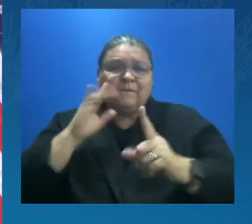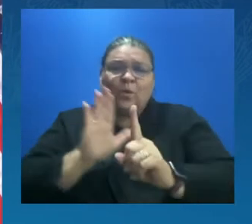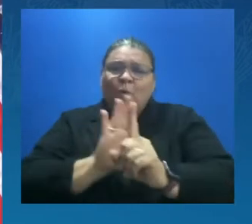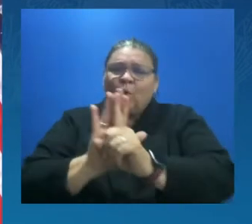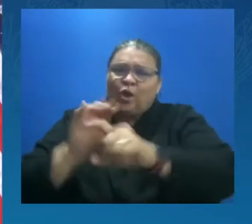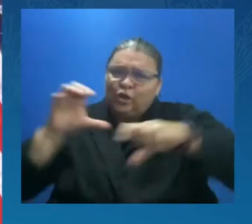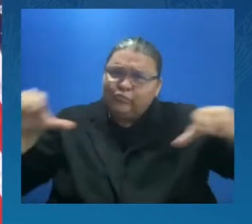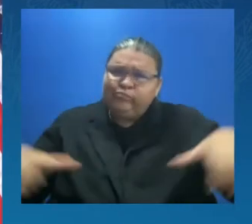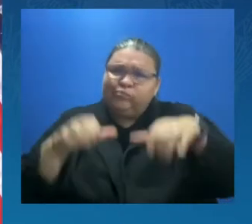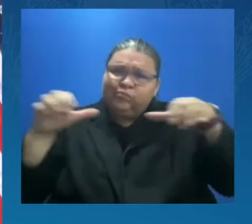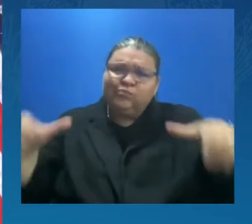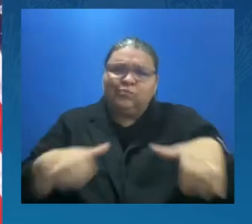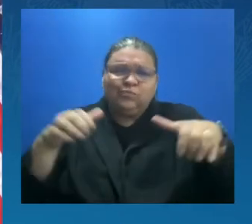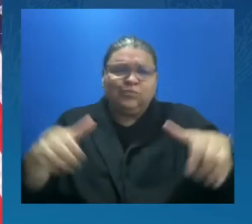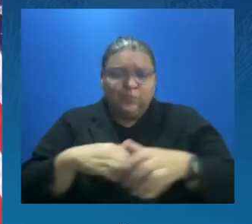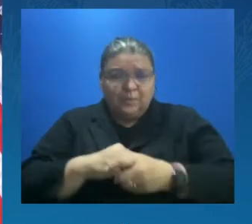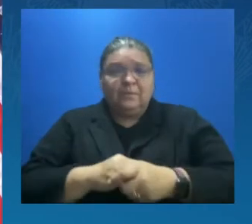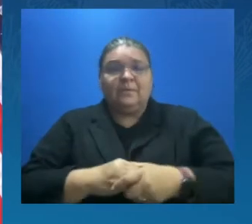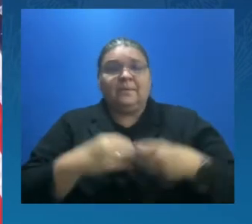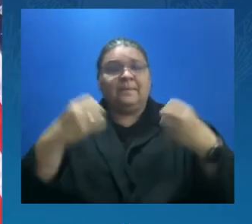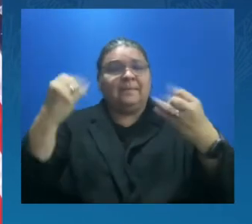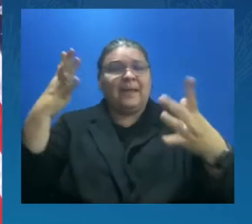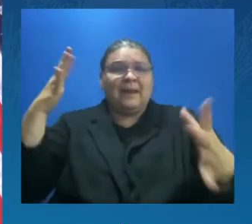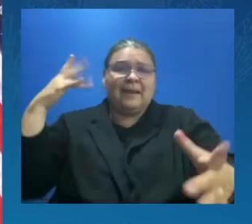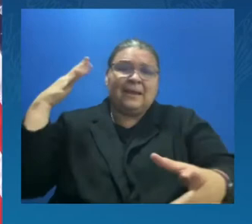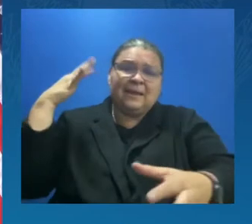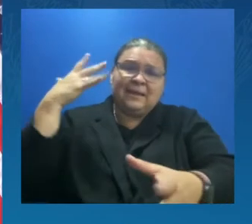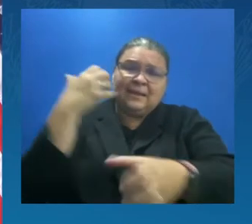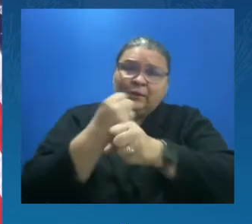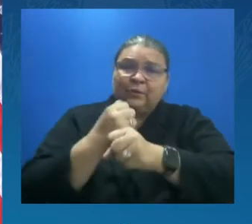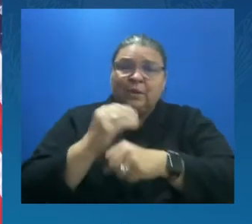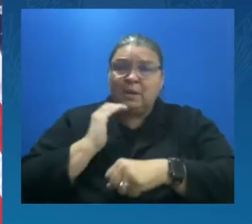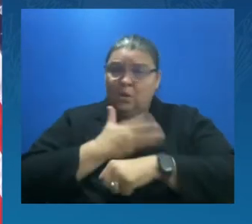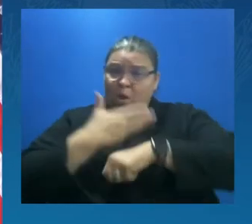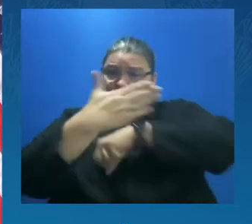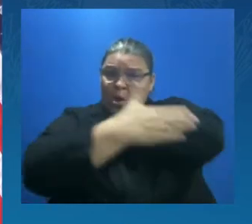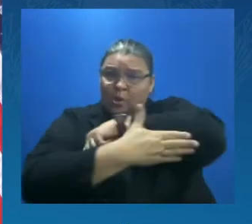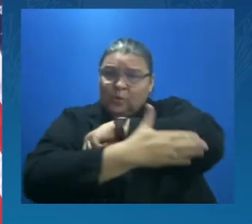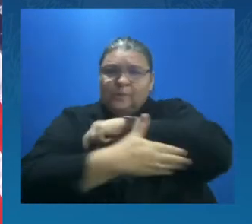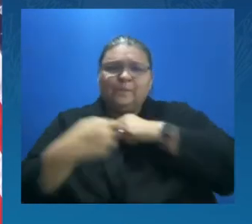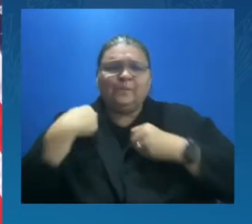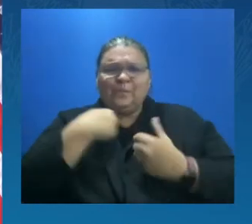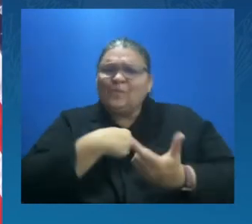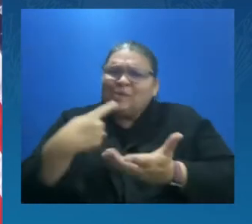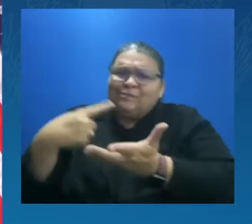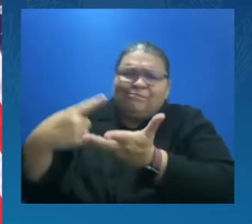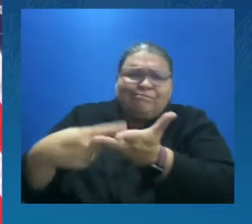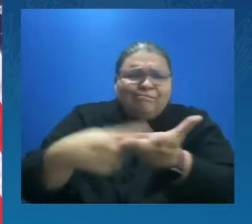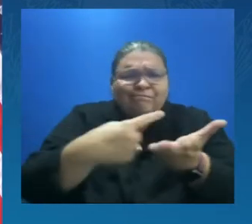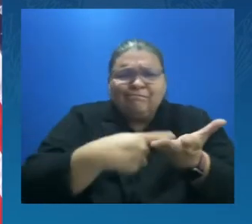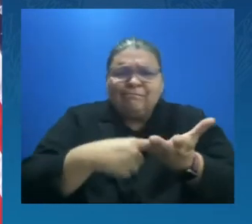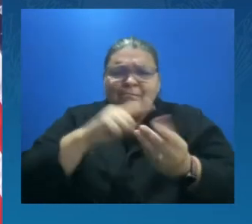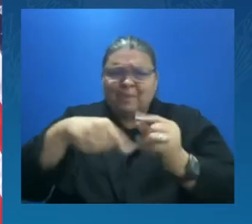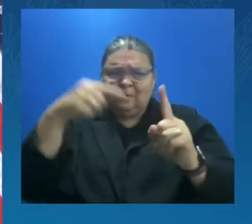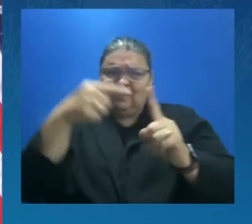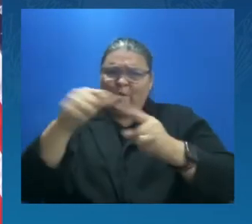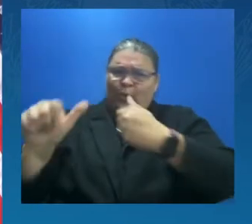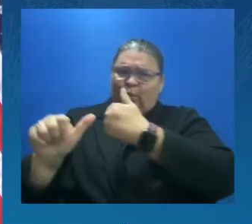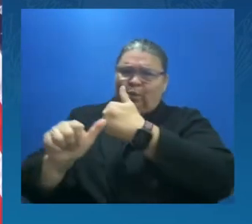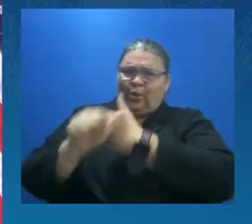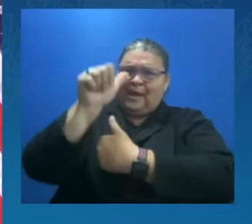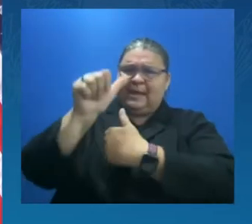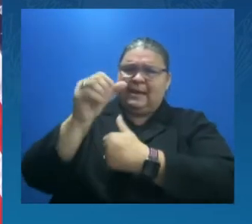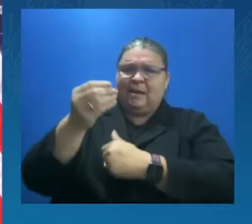of us have discussed, have lamented, have talked about the threat of climate change. For